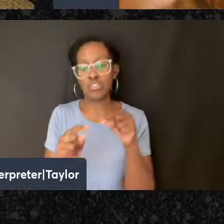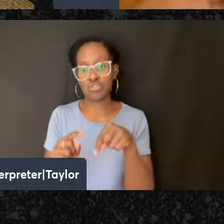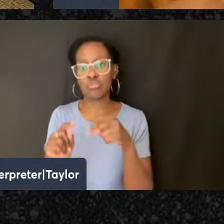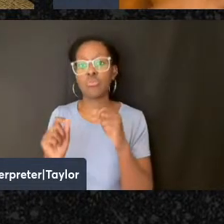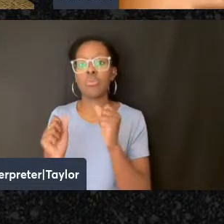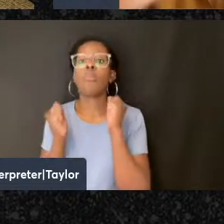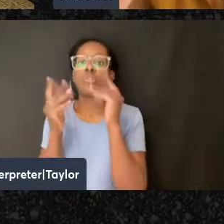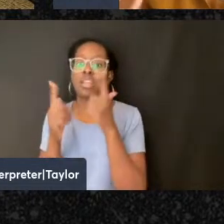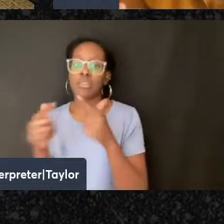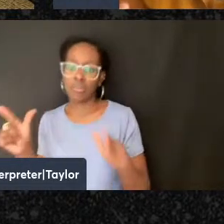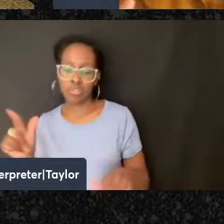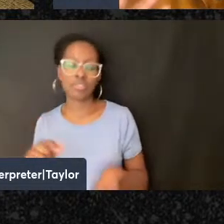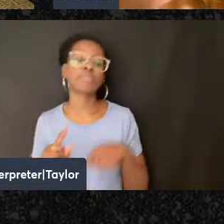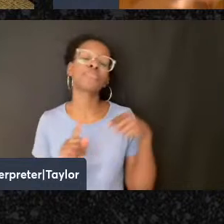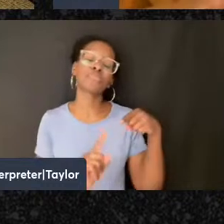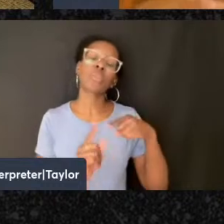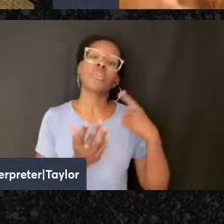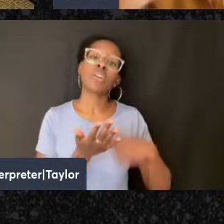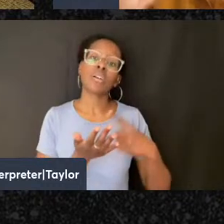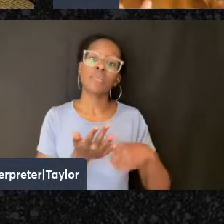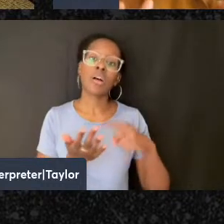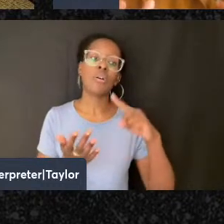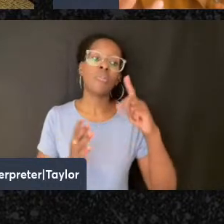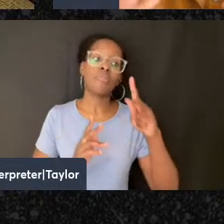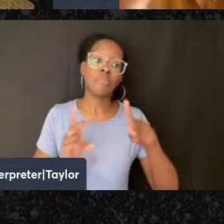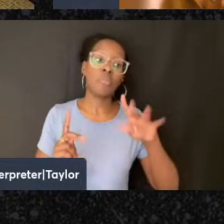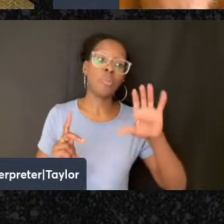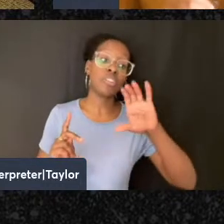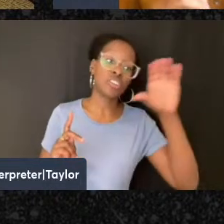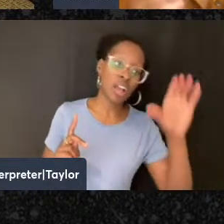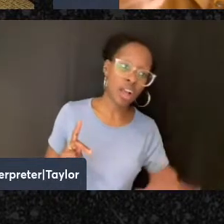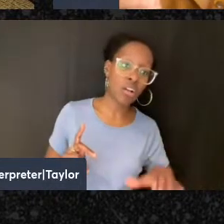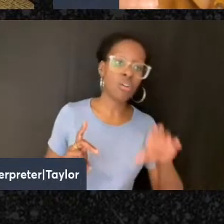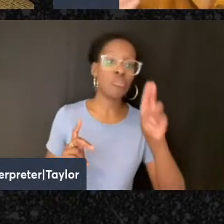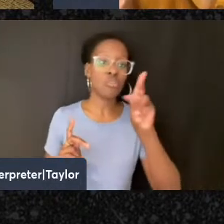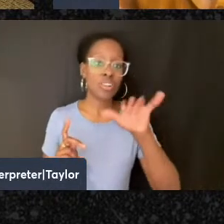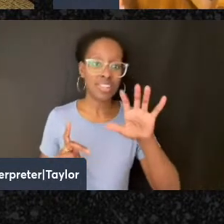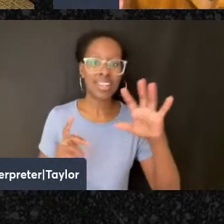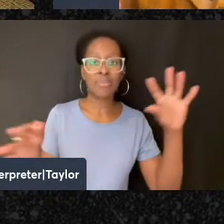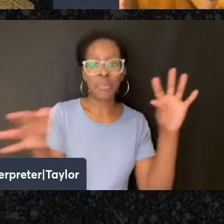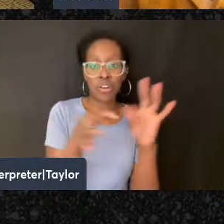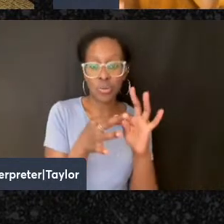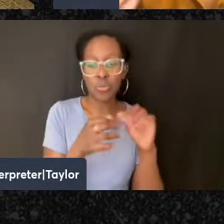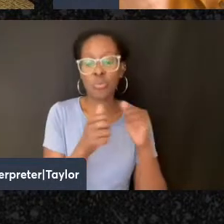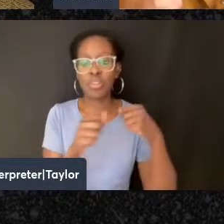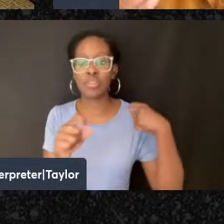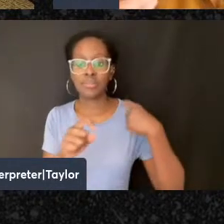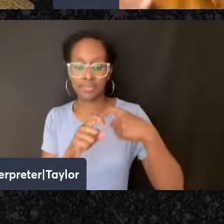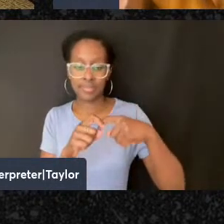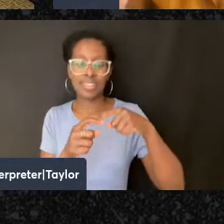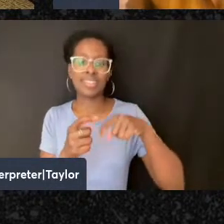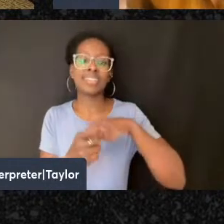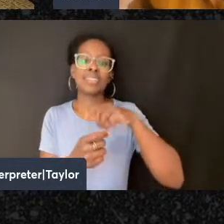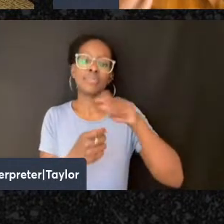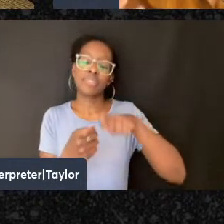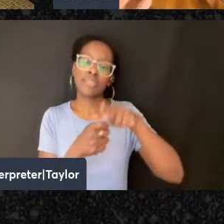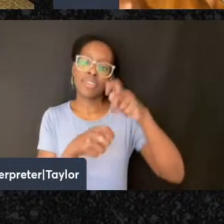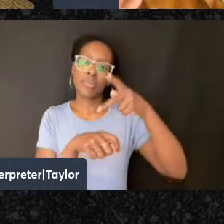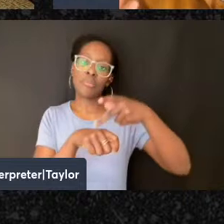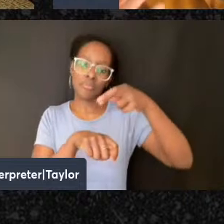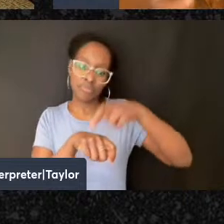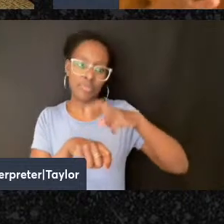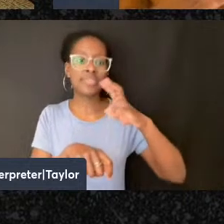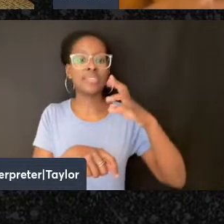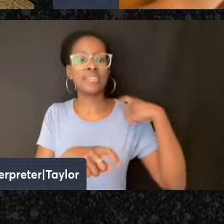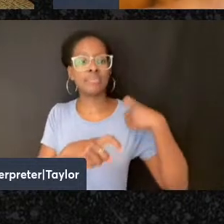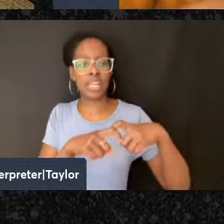in Chicago and New York City and their collaboration with Latino, particularly the Puerto Rican Spanish-speaking workers.